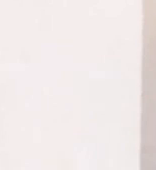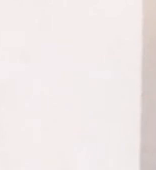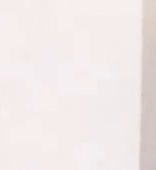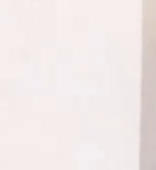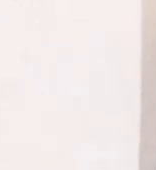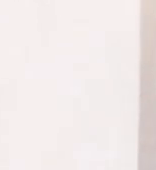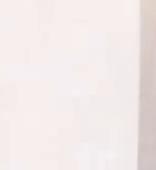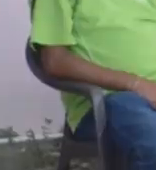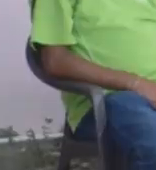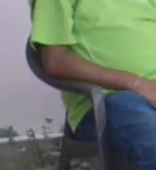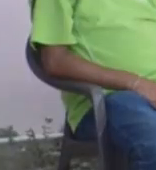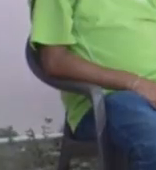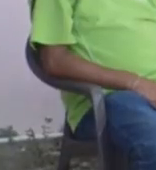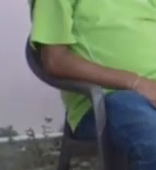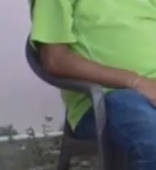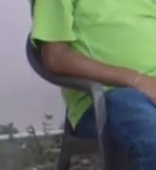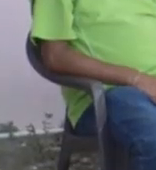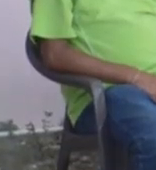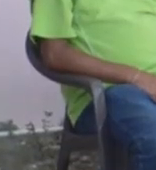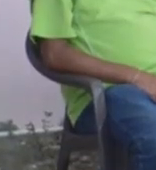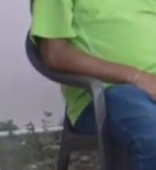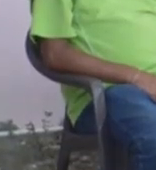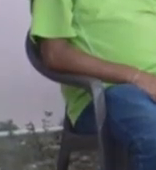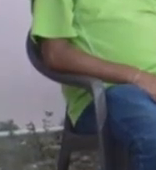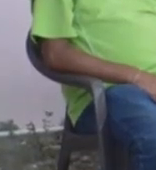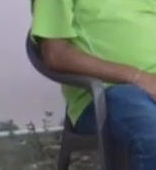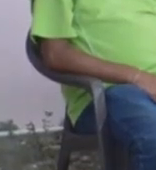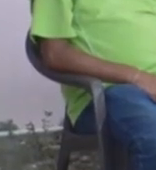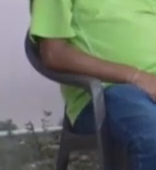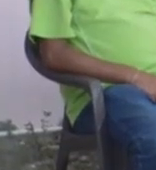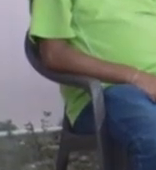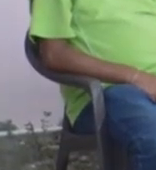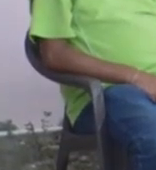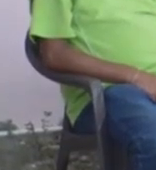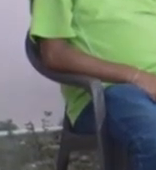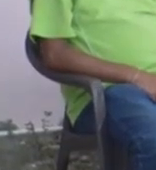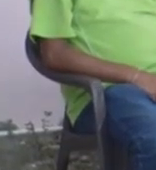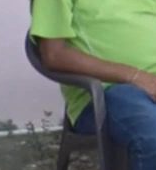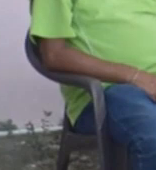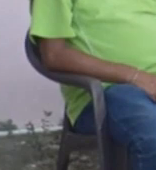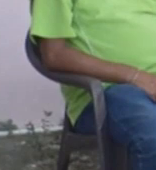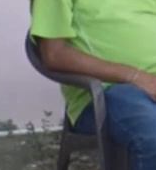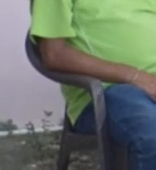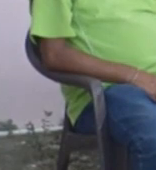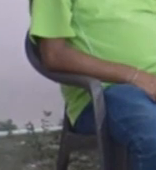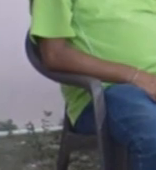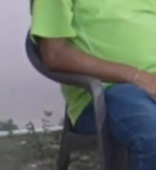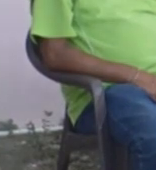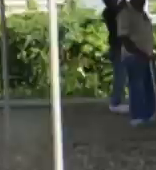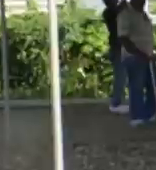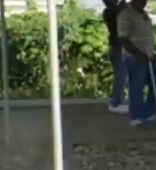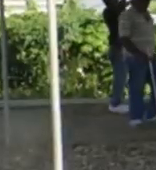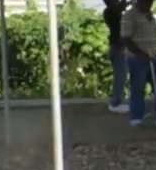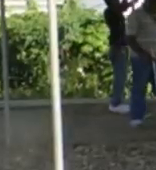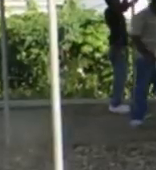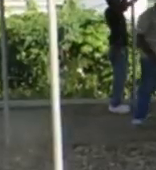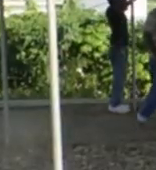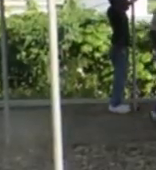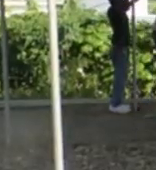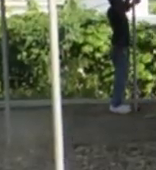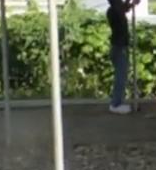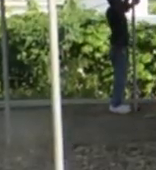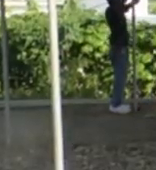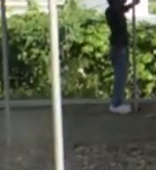7.35pm yesterday following reports of a serious assault. Witnesses claim they saw a man covered in